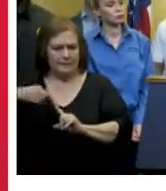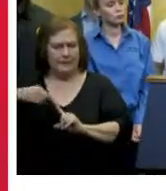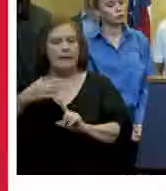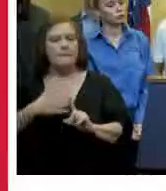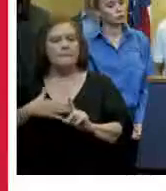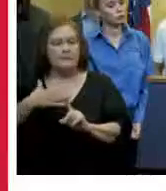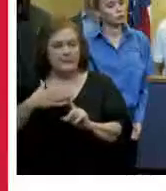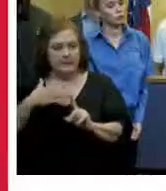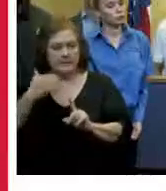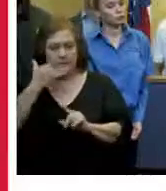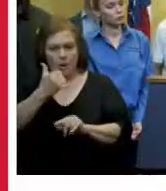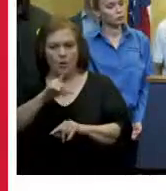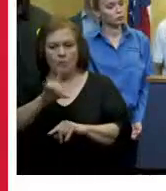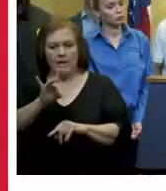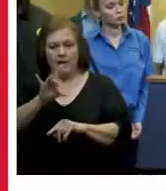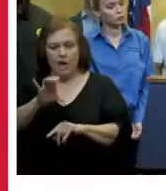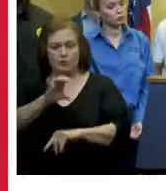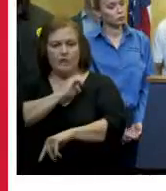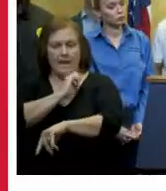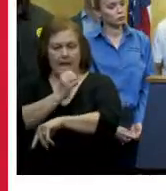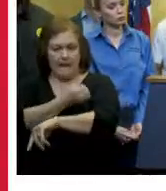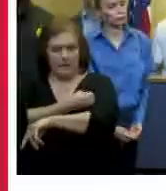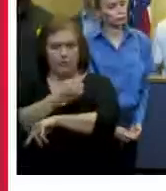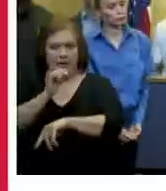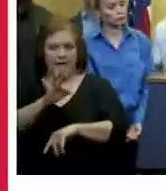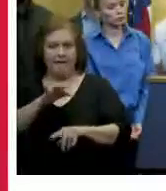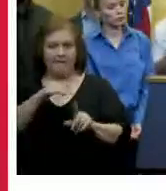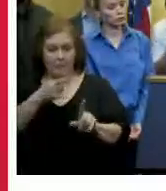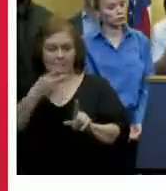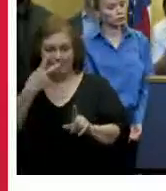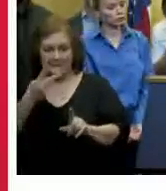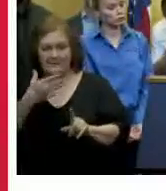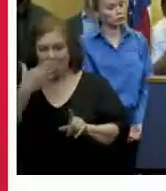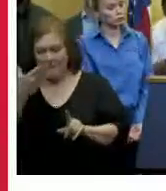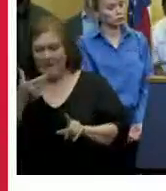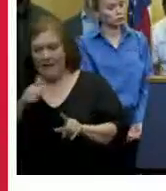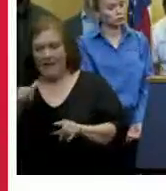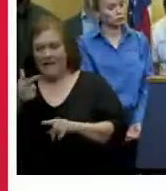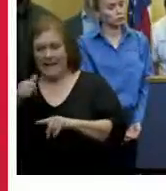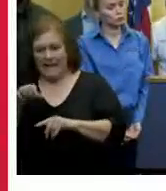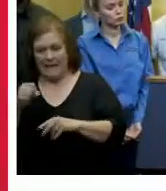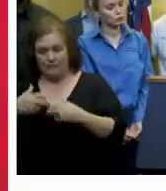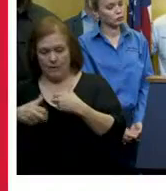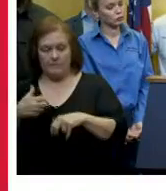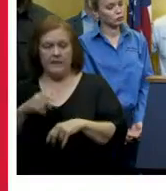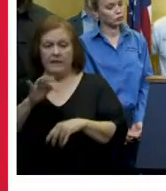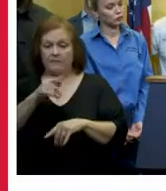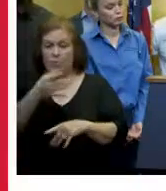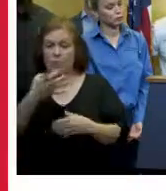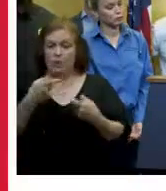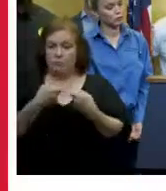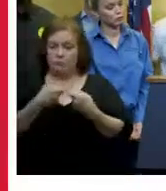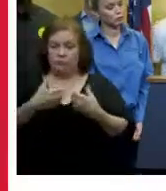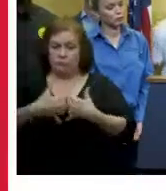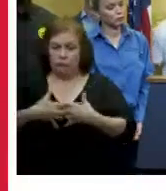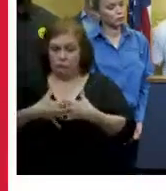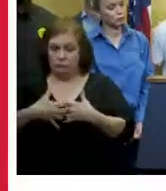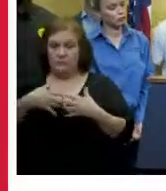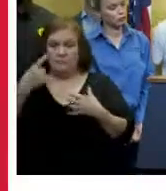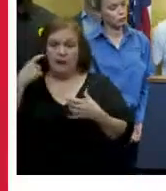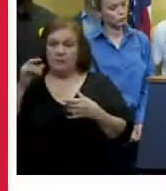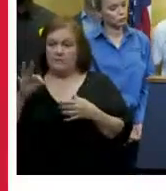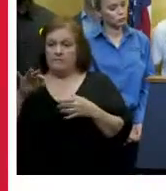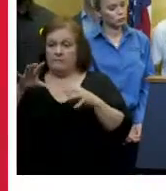immediately and call 1-800-entragy from a nearby location should customers want to use a generator in the event of a power